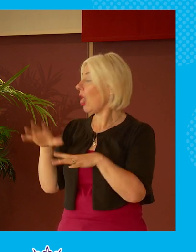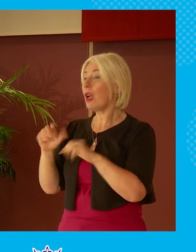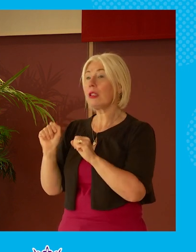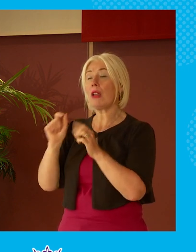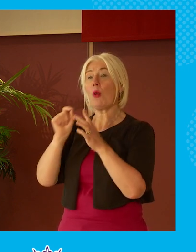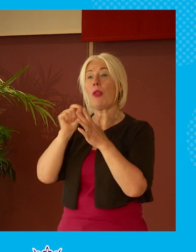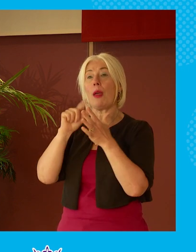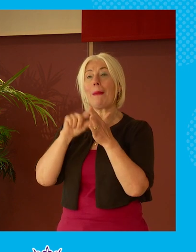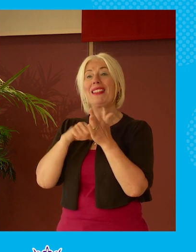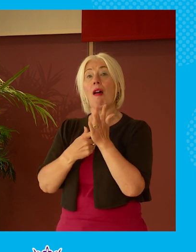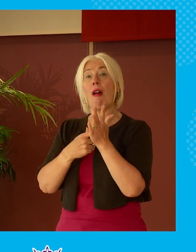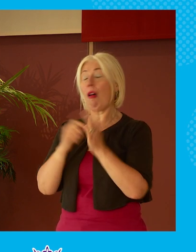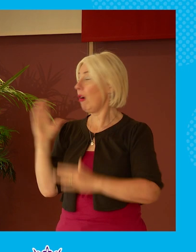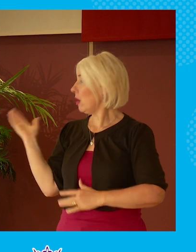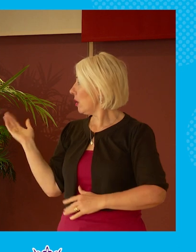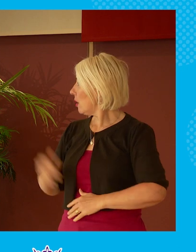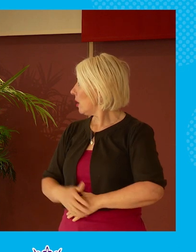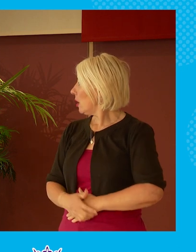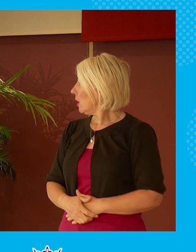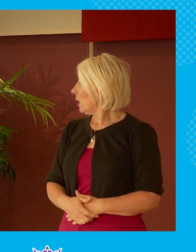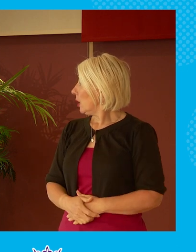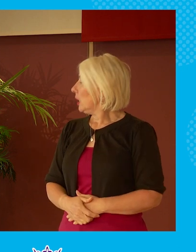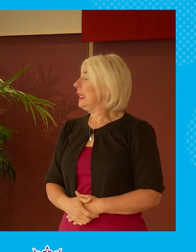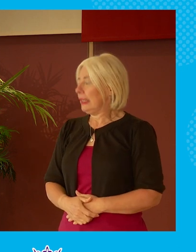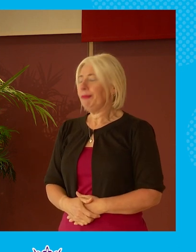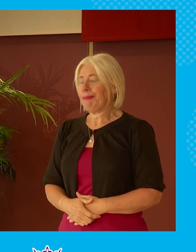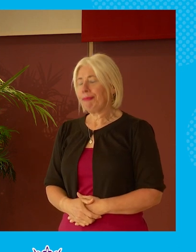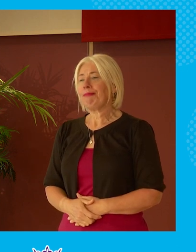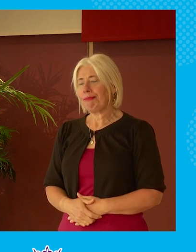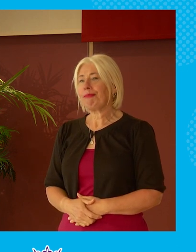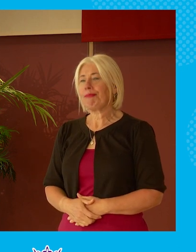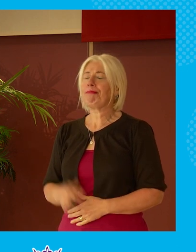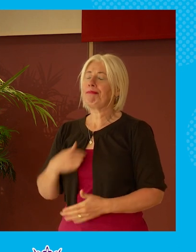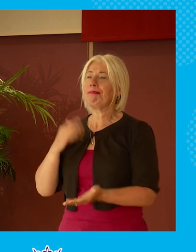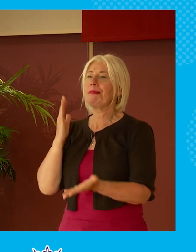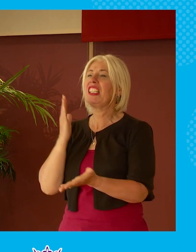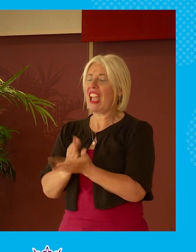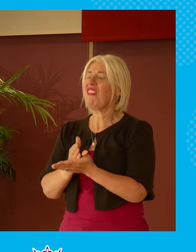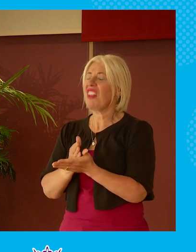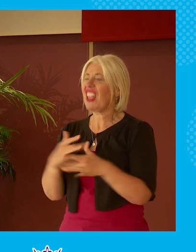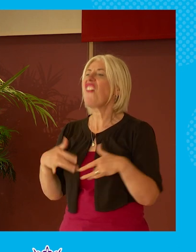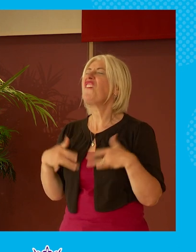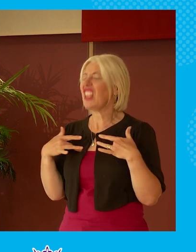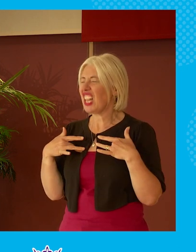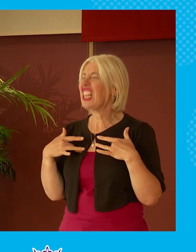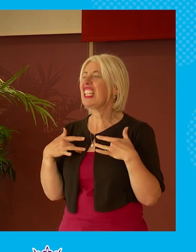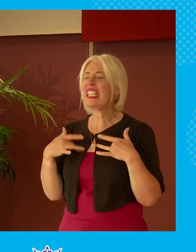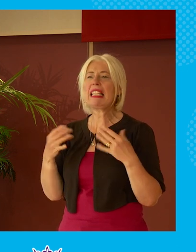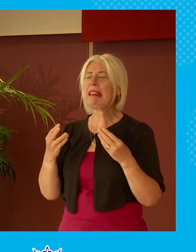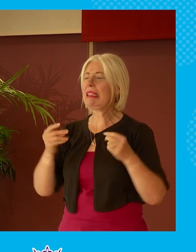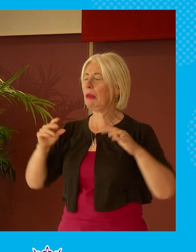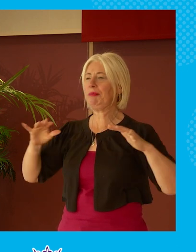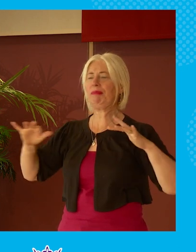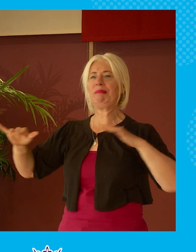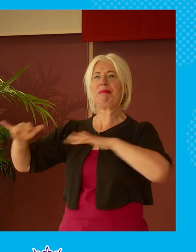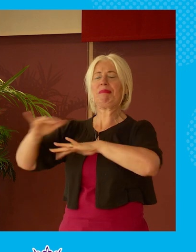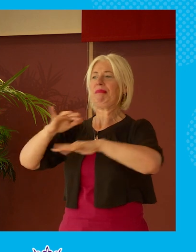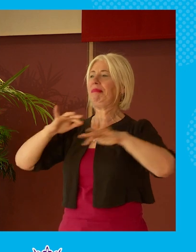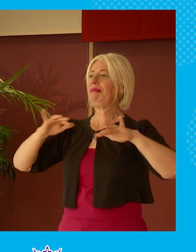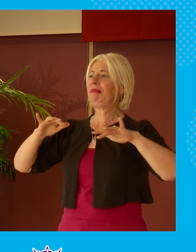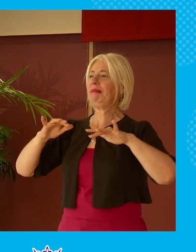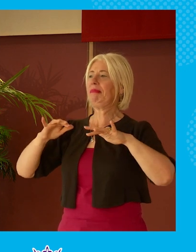we'll move along the panel Peter. Yeah so I mean I think it definitely does feel like there's a great deal more